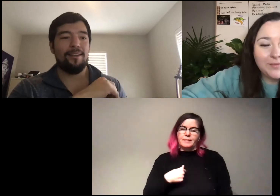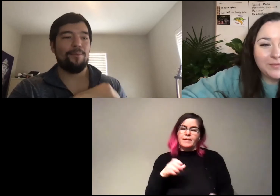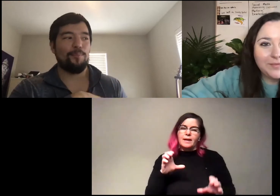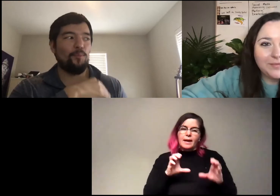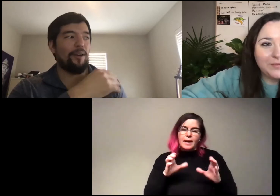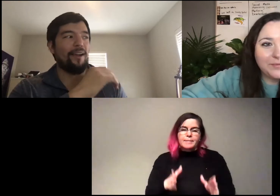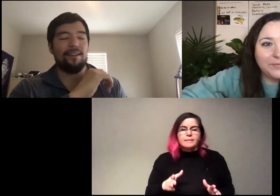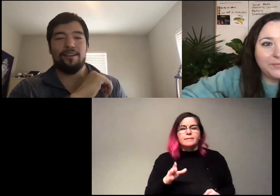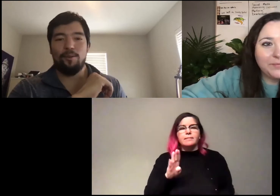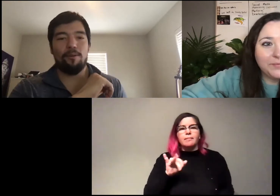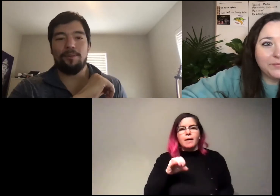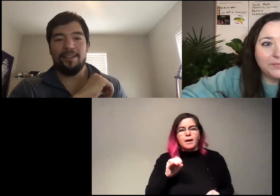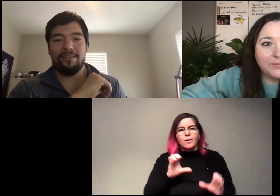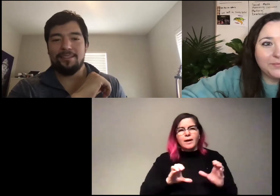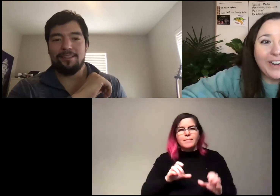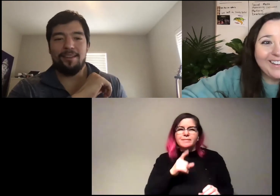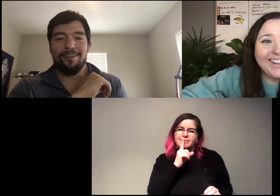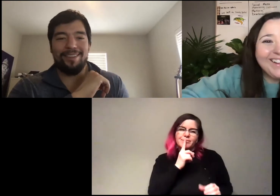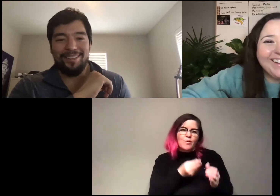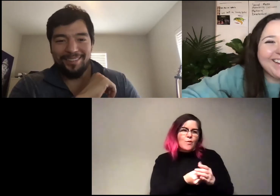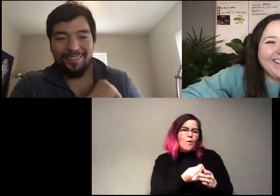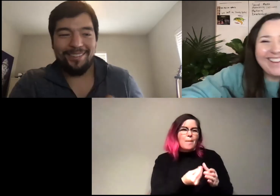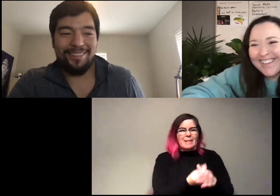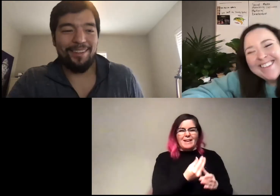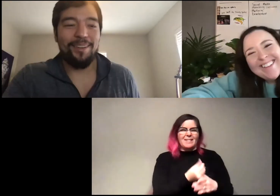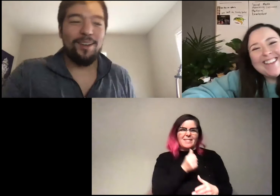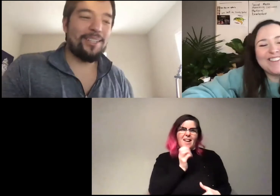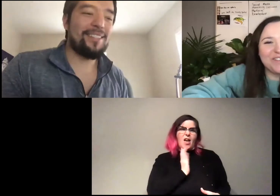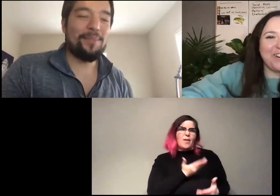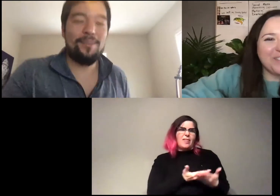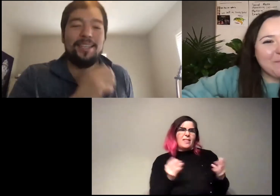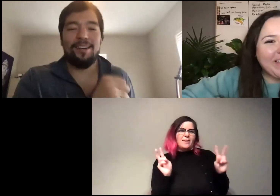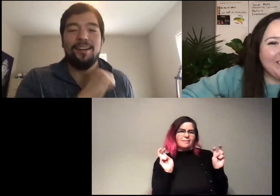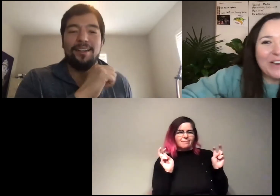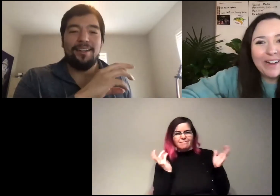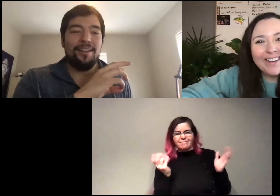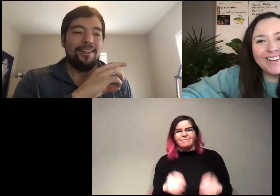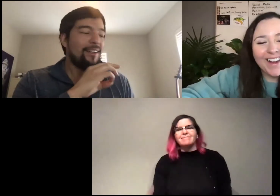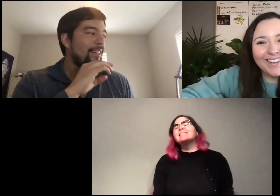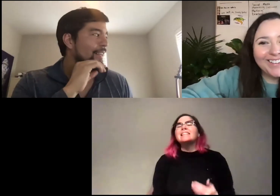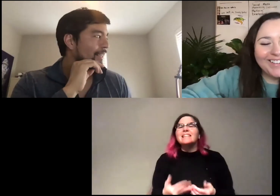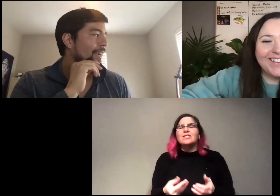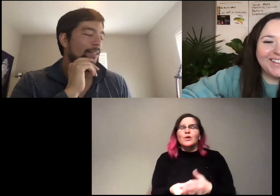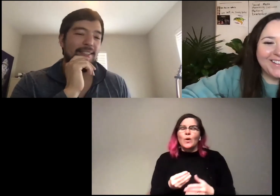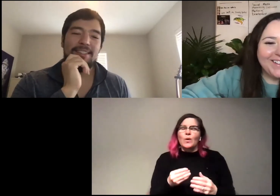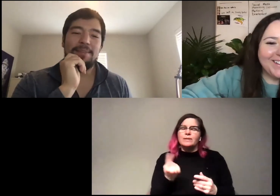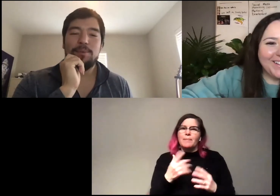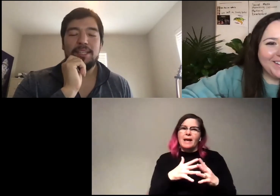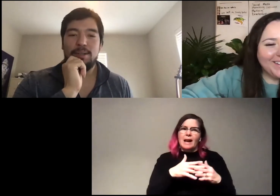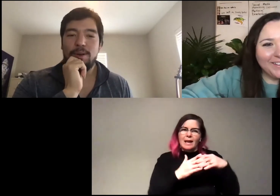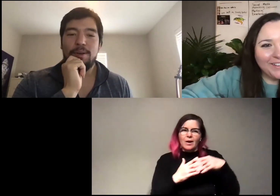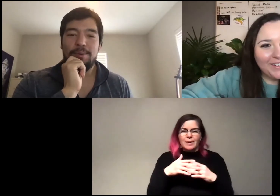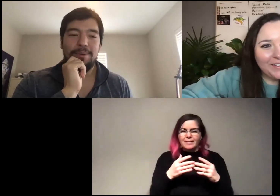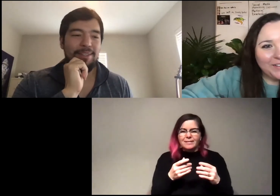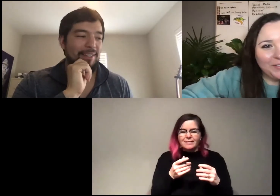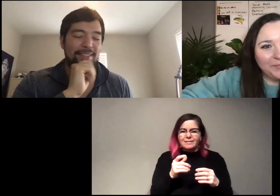like, we're not going to grow a plant. That's just not right. We need something to grow something in a liquid. Yeah. Yeah. We need something we can